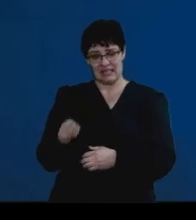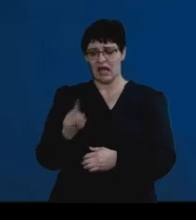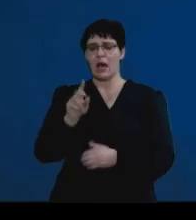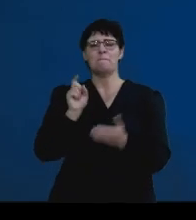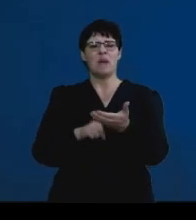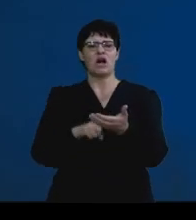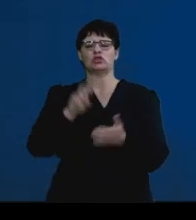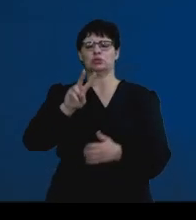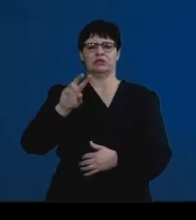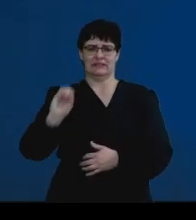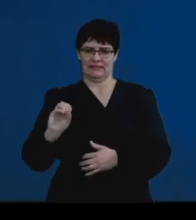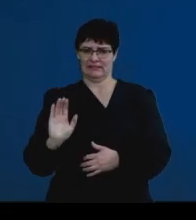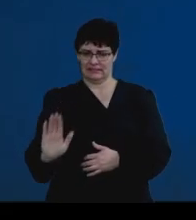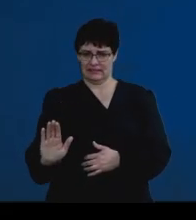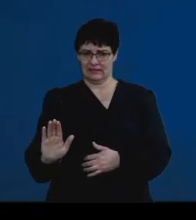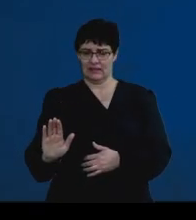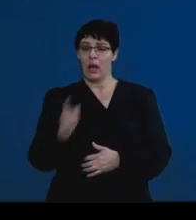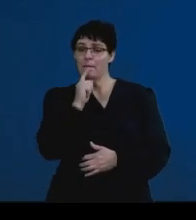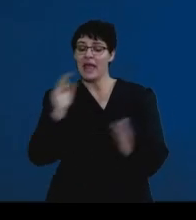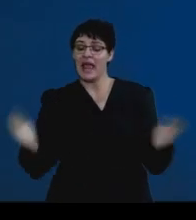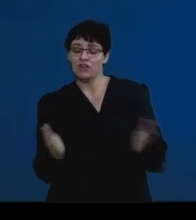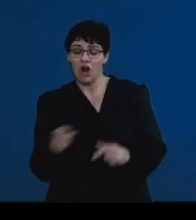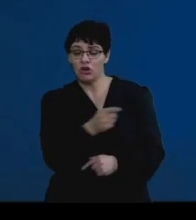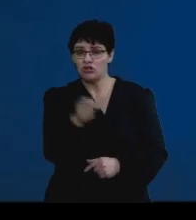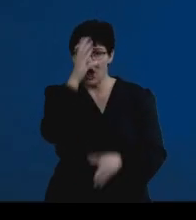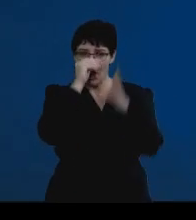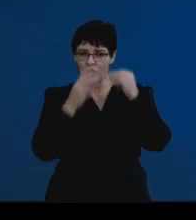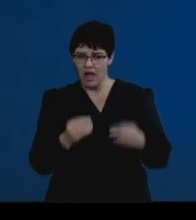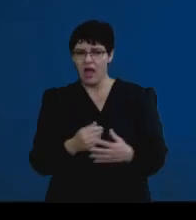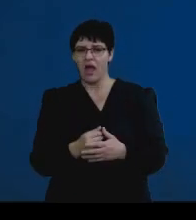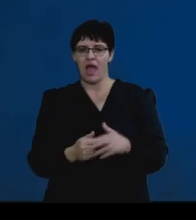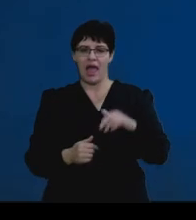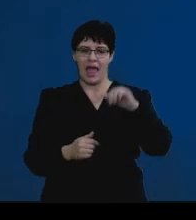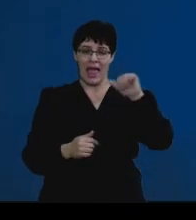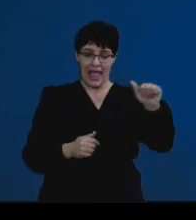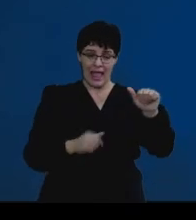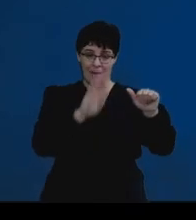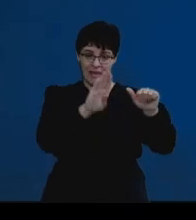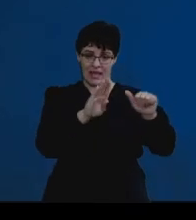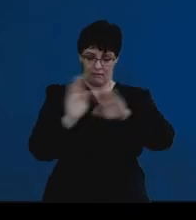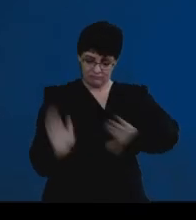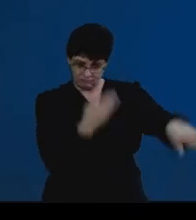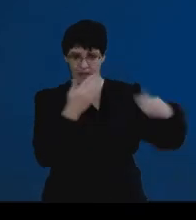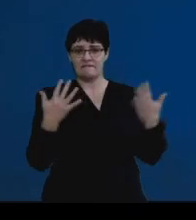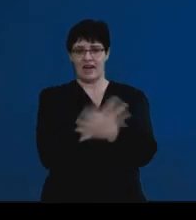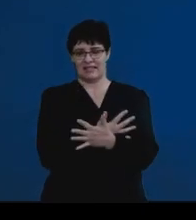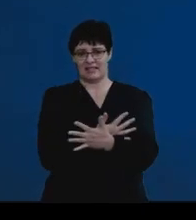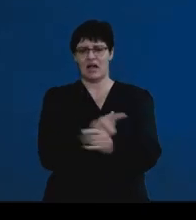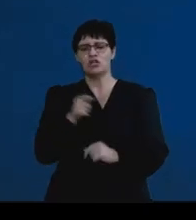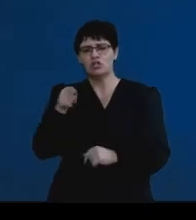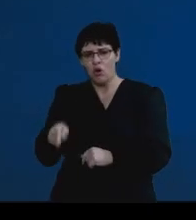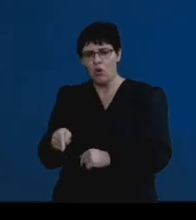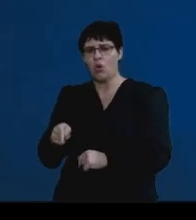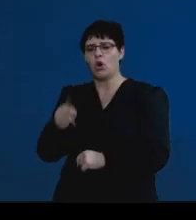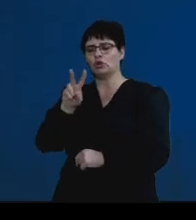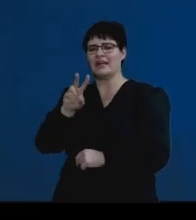marks. And I'm always encouraging the learners to try and finish sections A and B much quicker and so that you can have a bit more